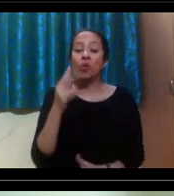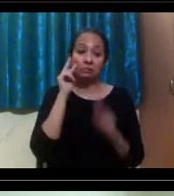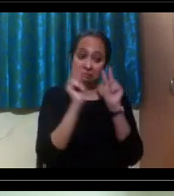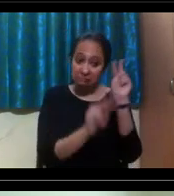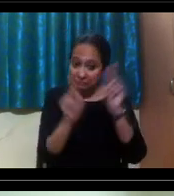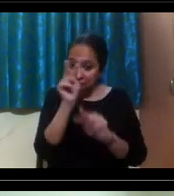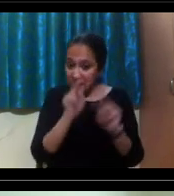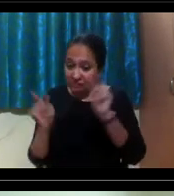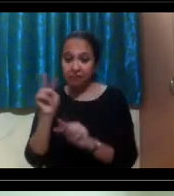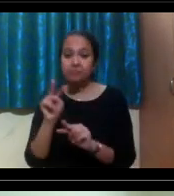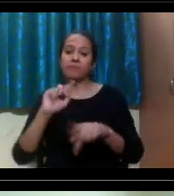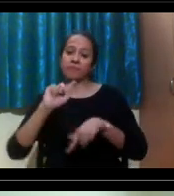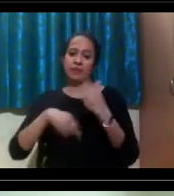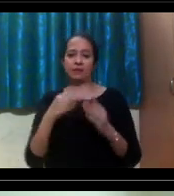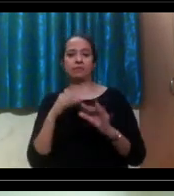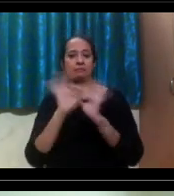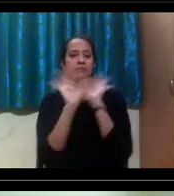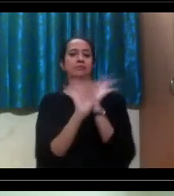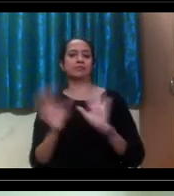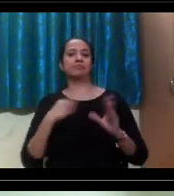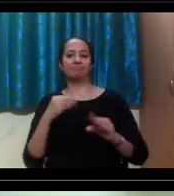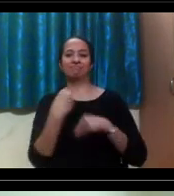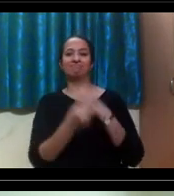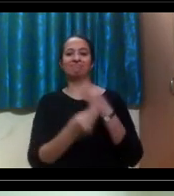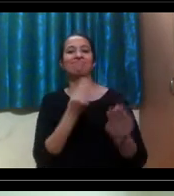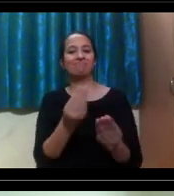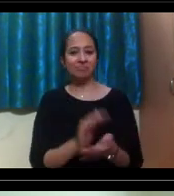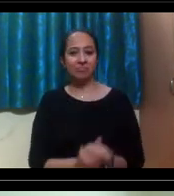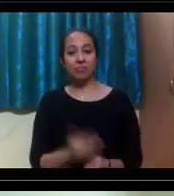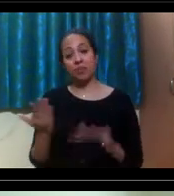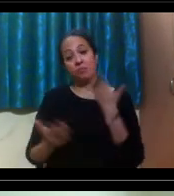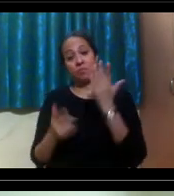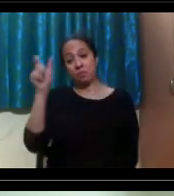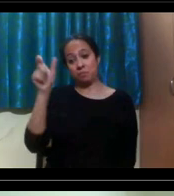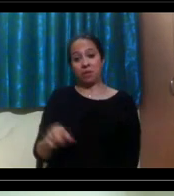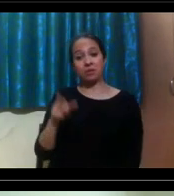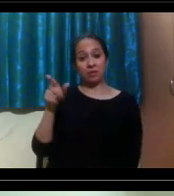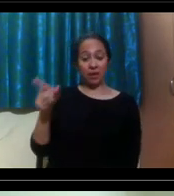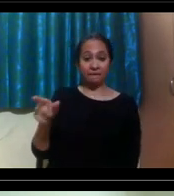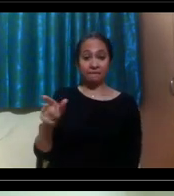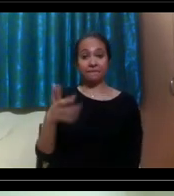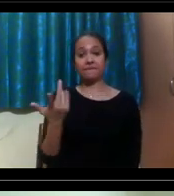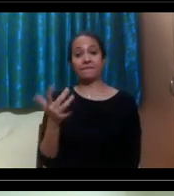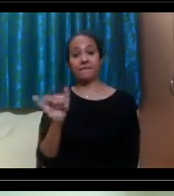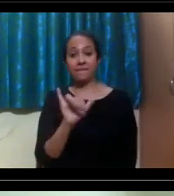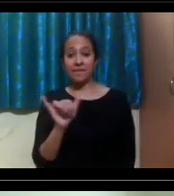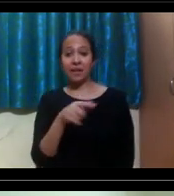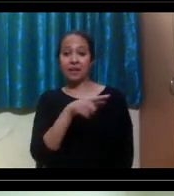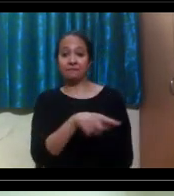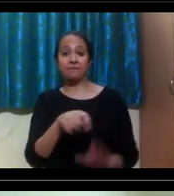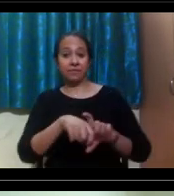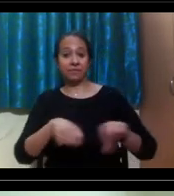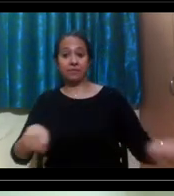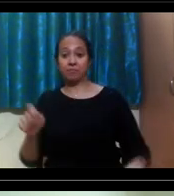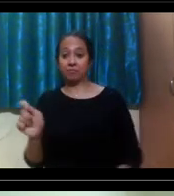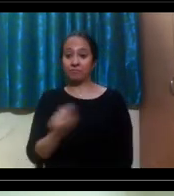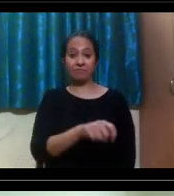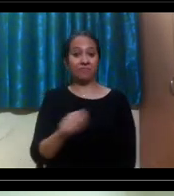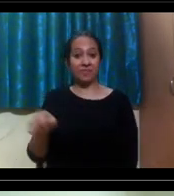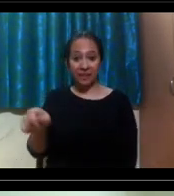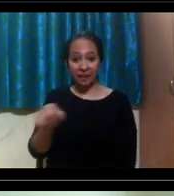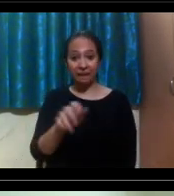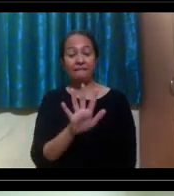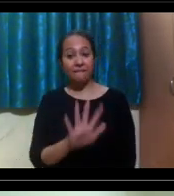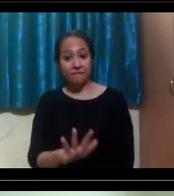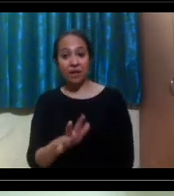have someone who is a, um, you know, they may have a service animal, and they may have their cane, and it's pretty obvious that this